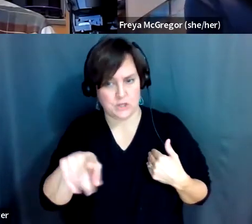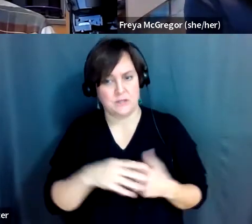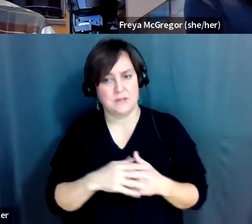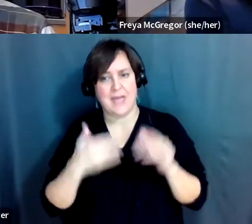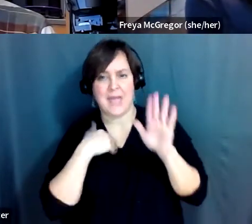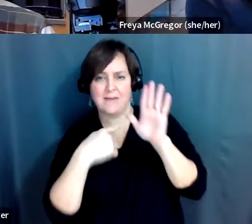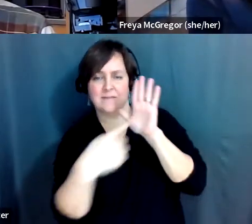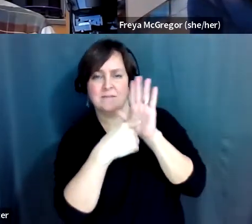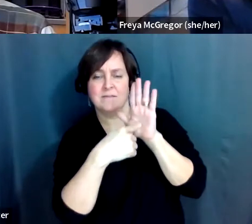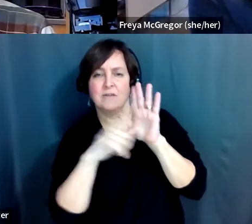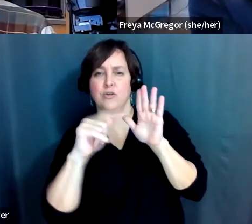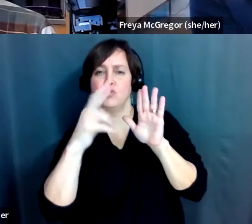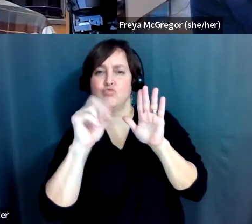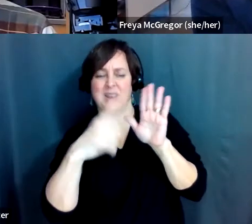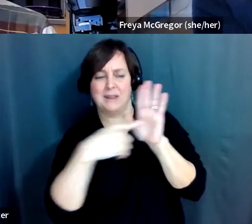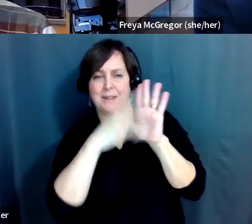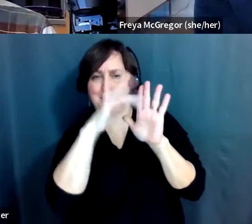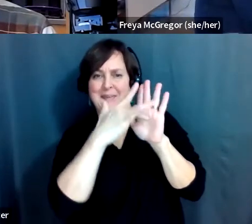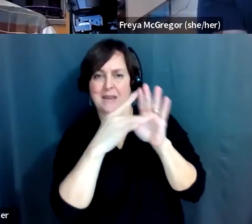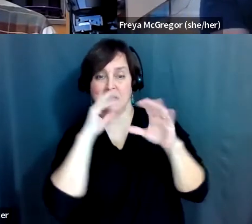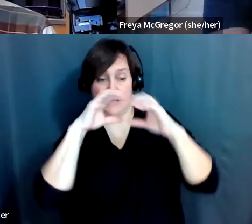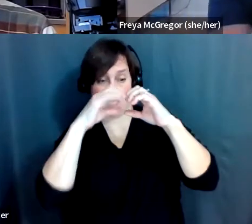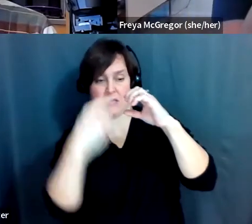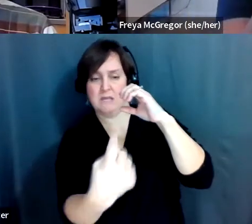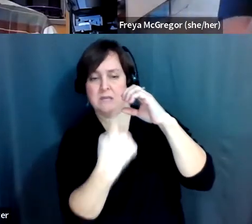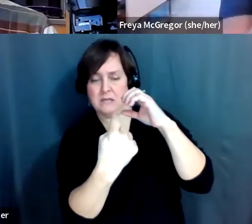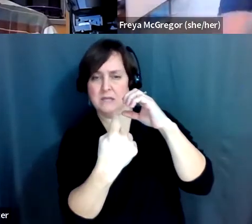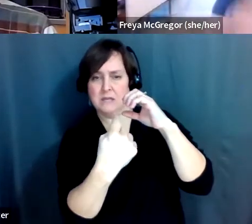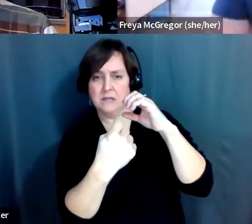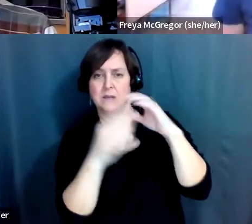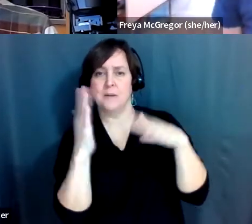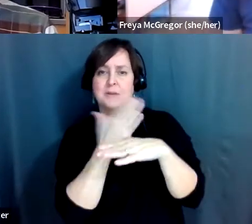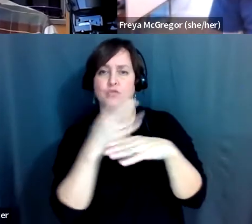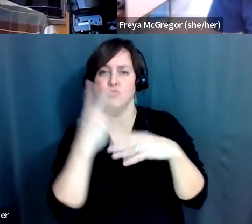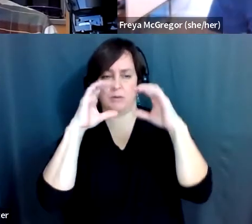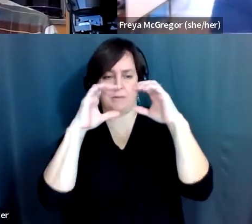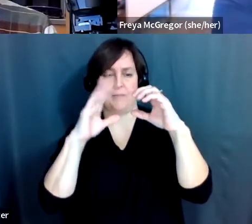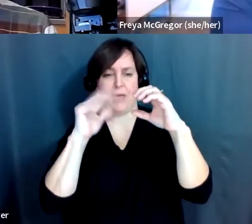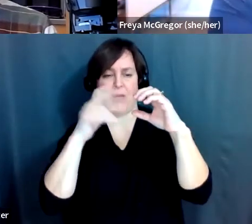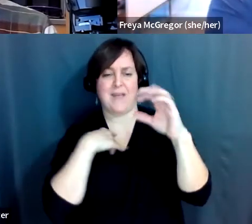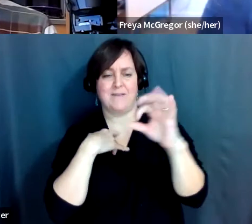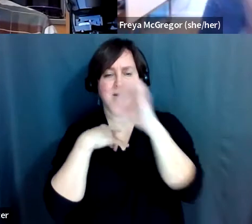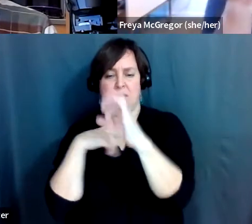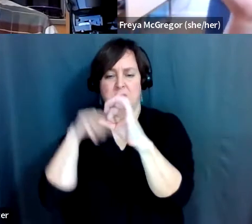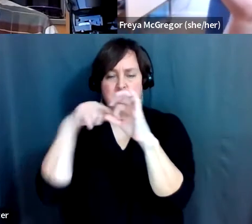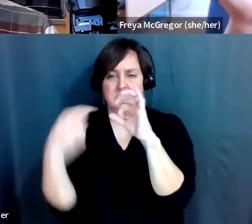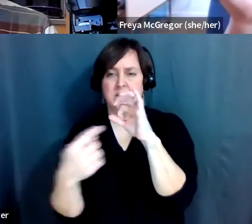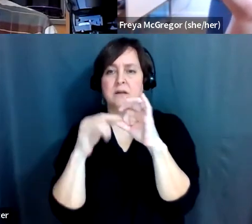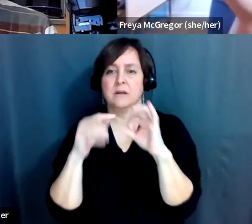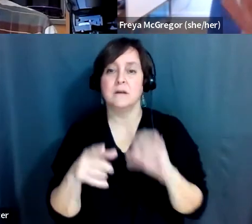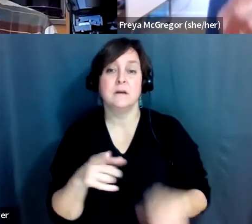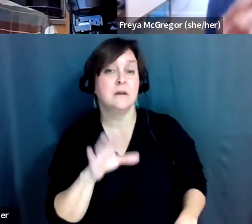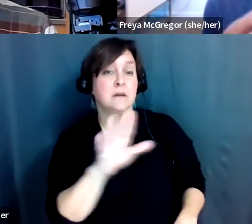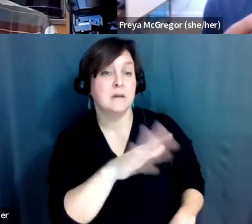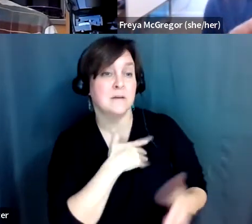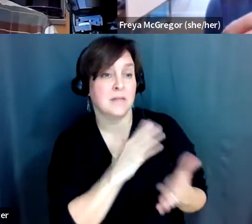There's a thread in the middle between the two barrels. So, Freya, real quick.